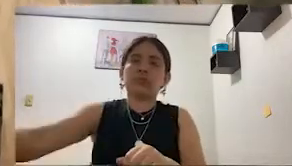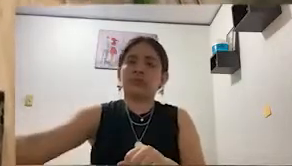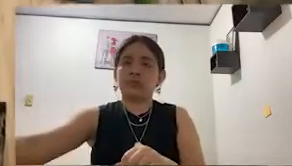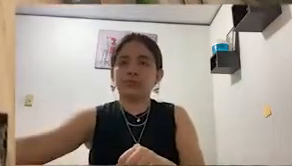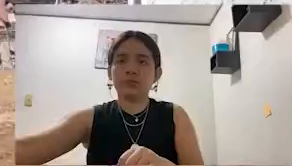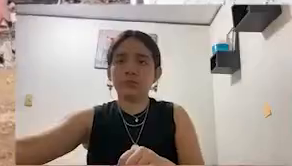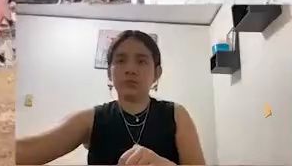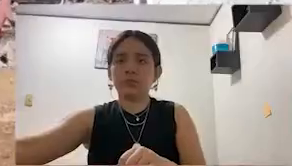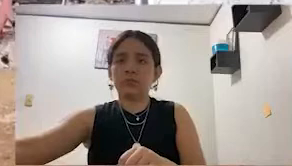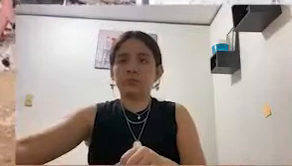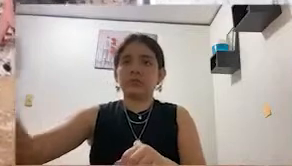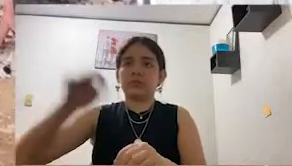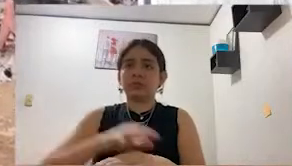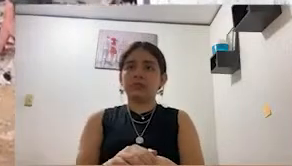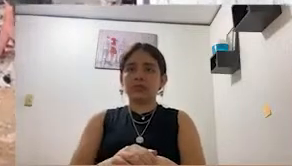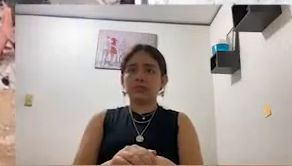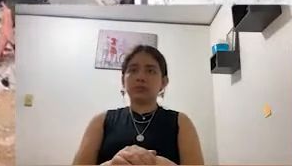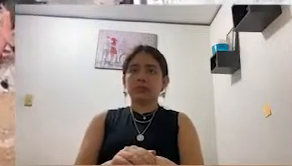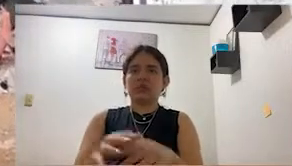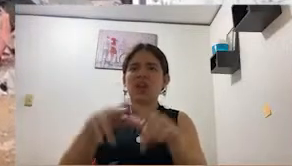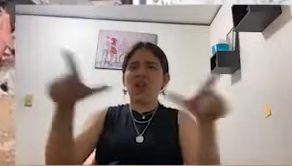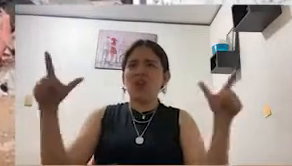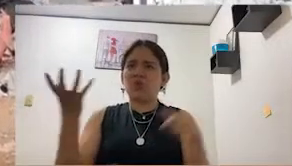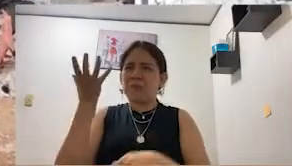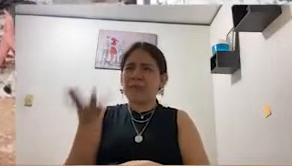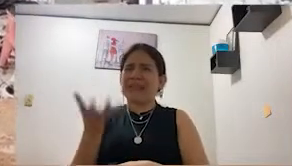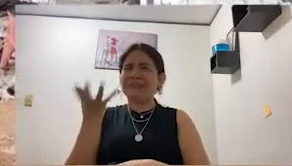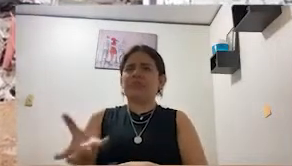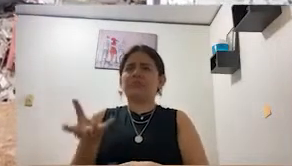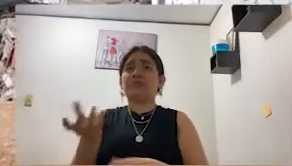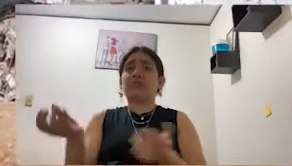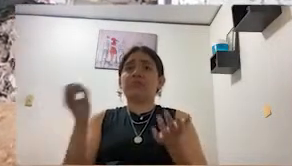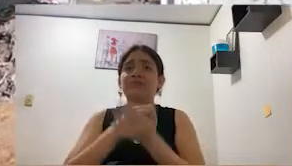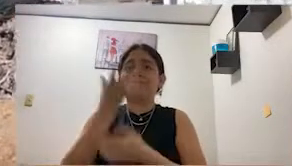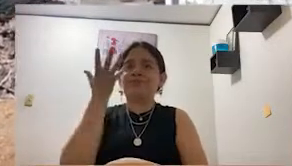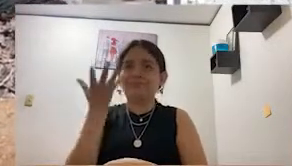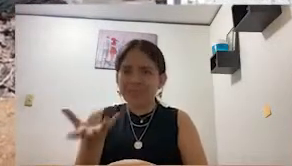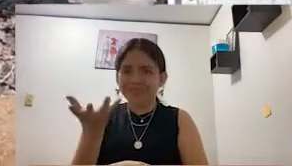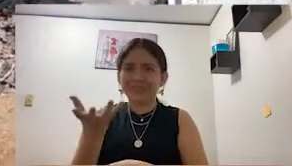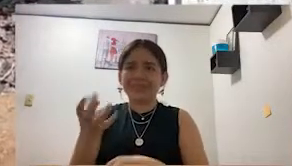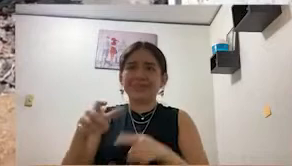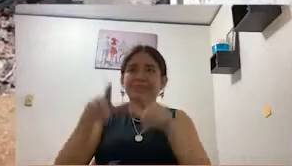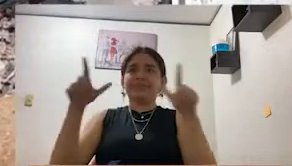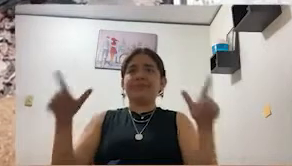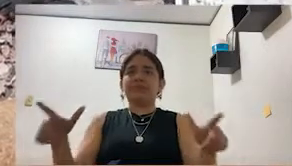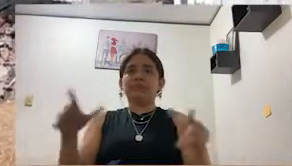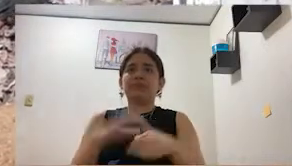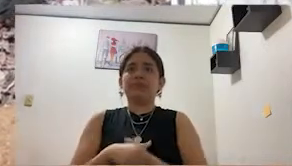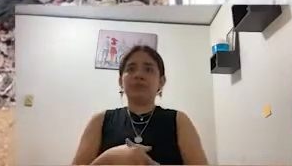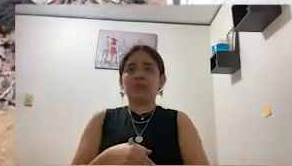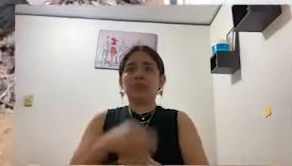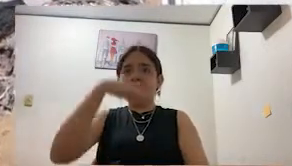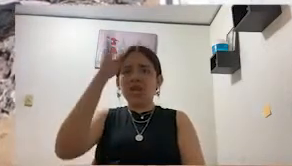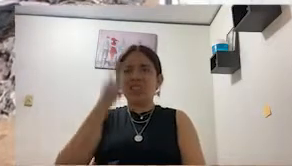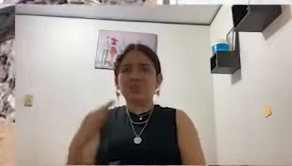project in Melbourne, by separating and diverting waste concrete, rock, asphalt, steel and